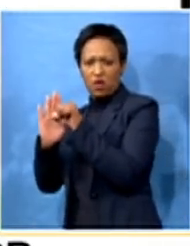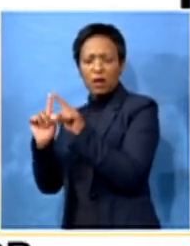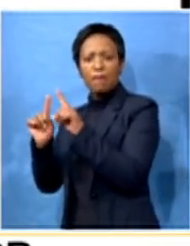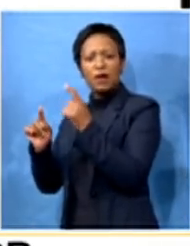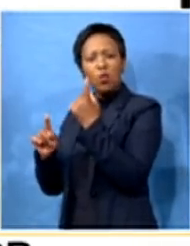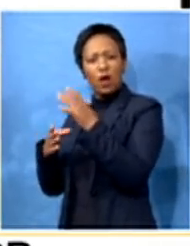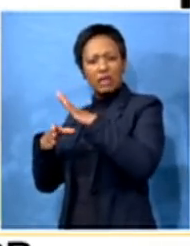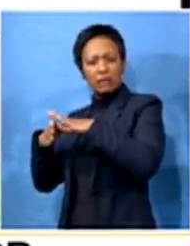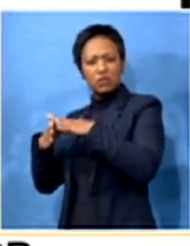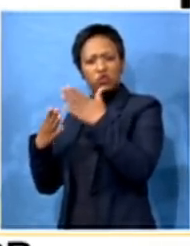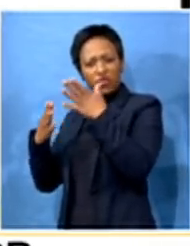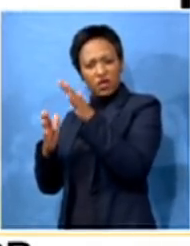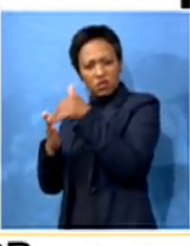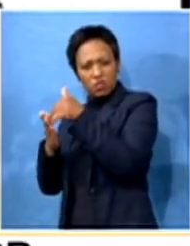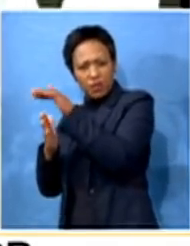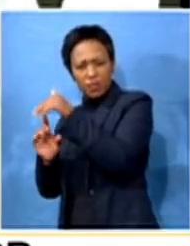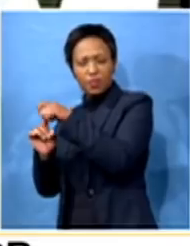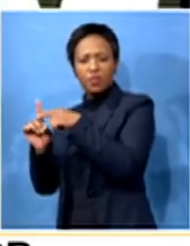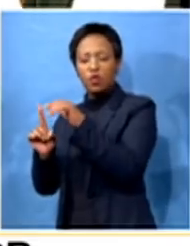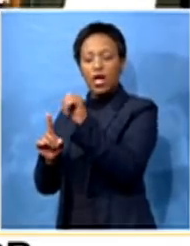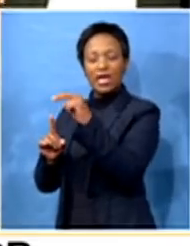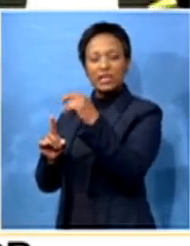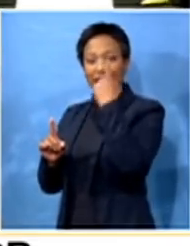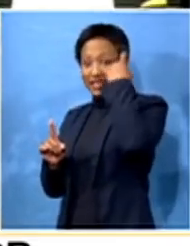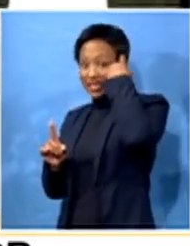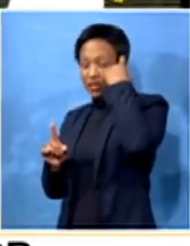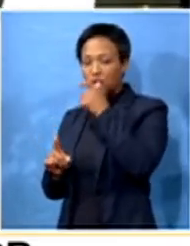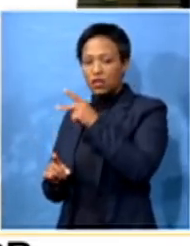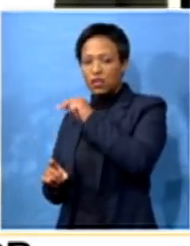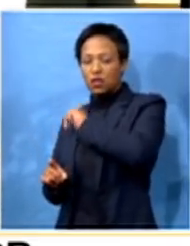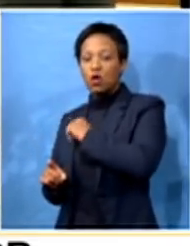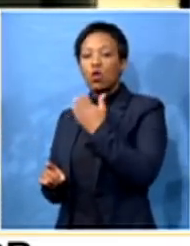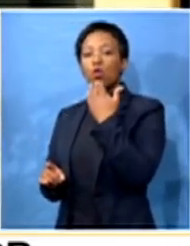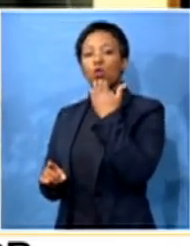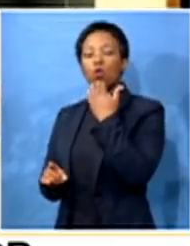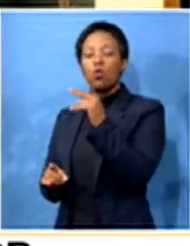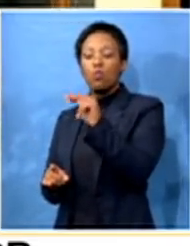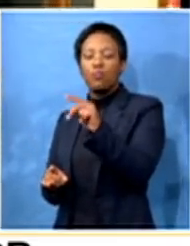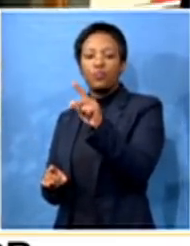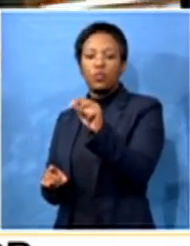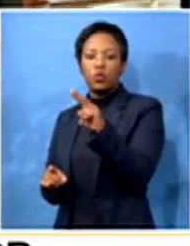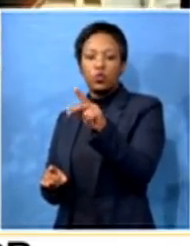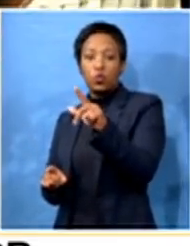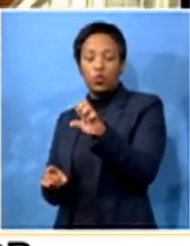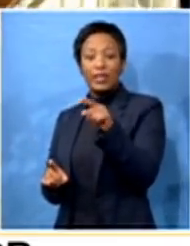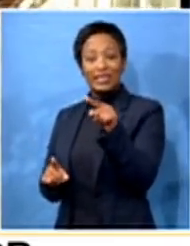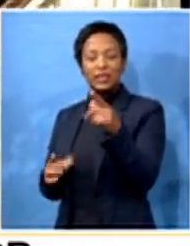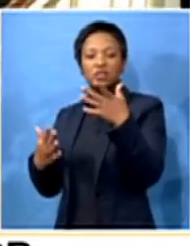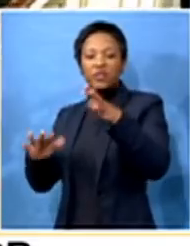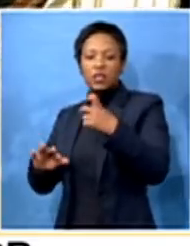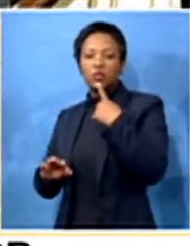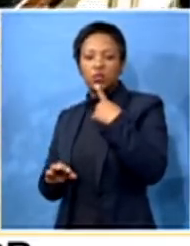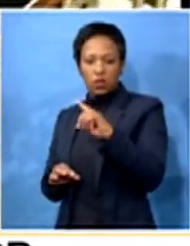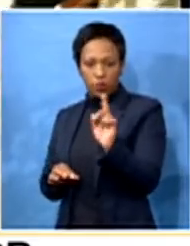nonetheless. And let me quote ANC Secretary in KwaZulu-Natal, Dumiseni Ntuli. And he says that